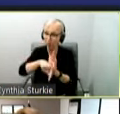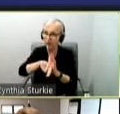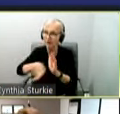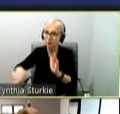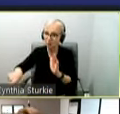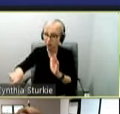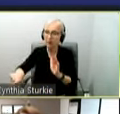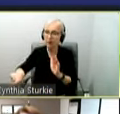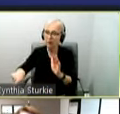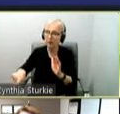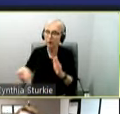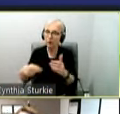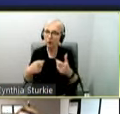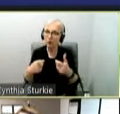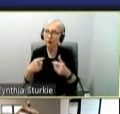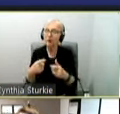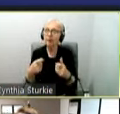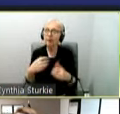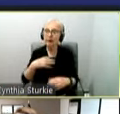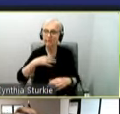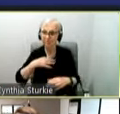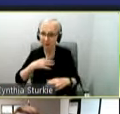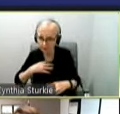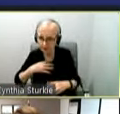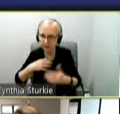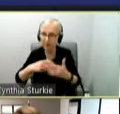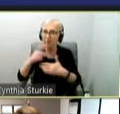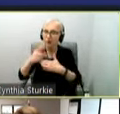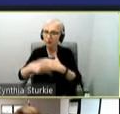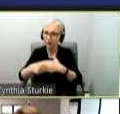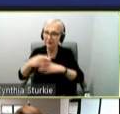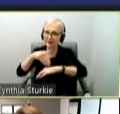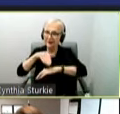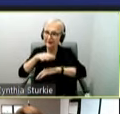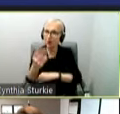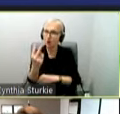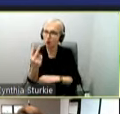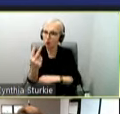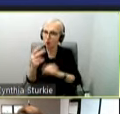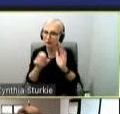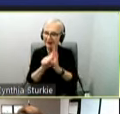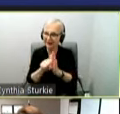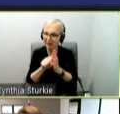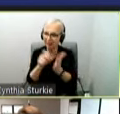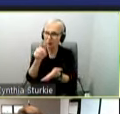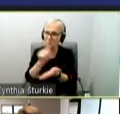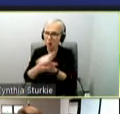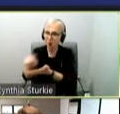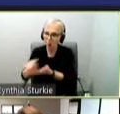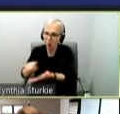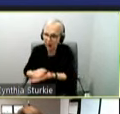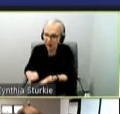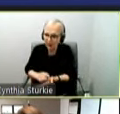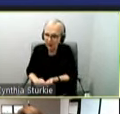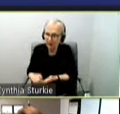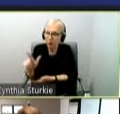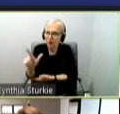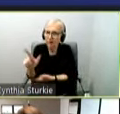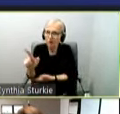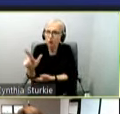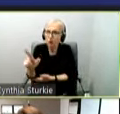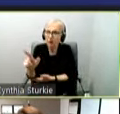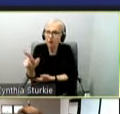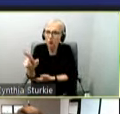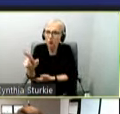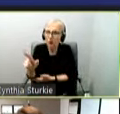Wastewater utilities can volunteer for this program and submit two samples per week. And currently, we have 21 participating utilities.